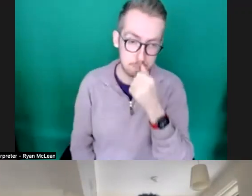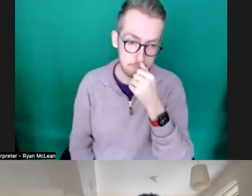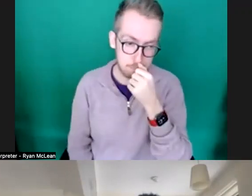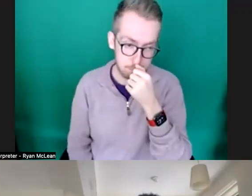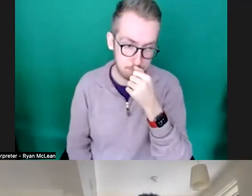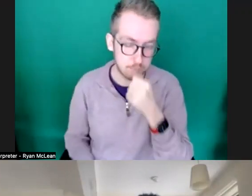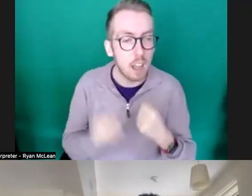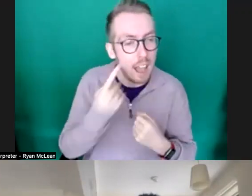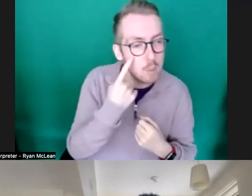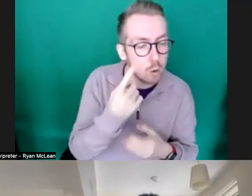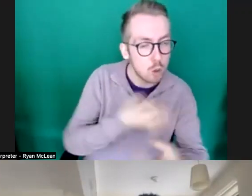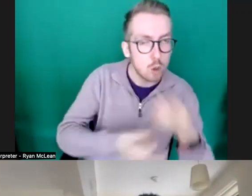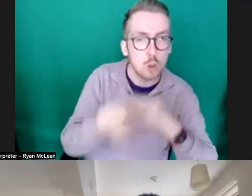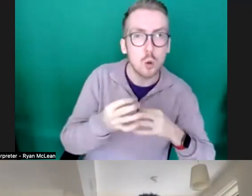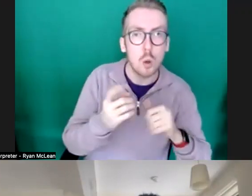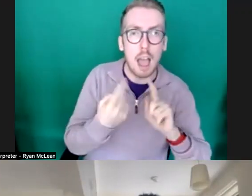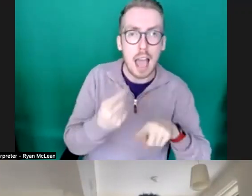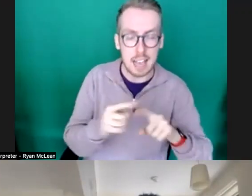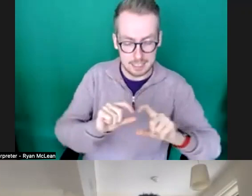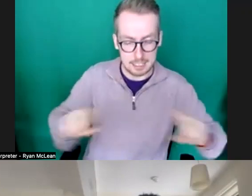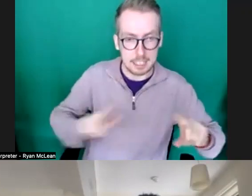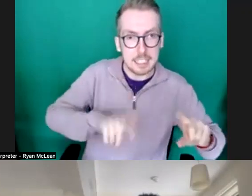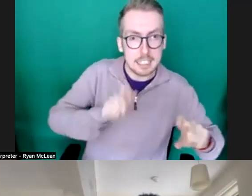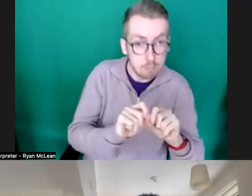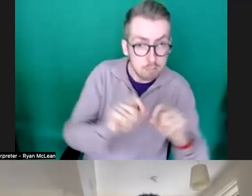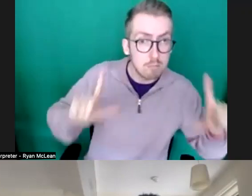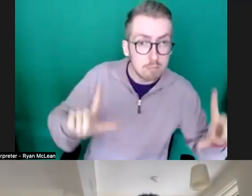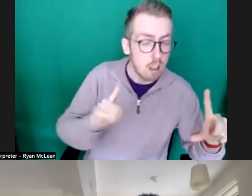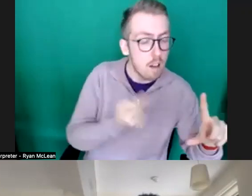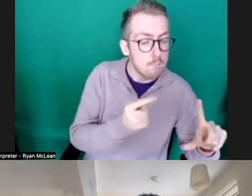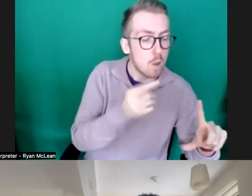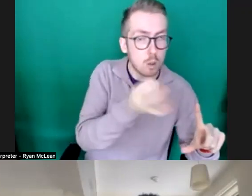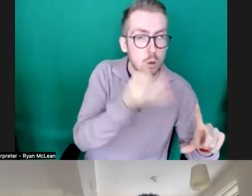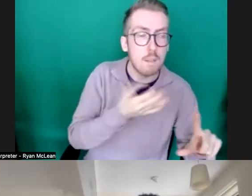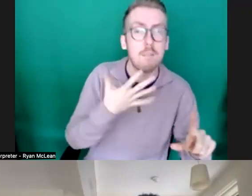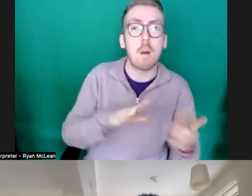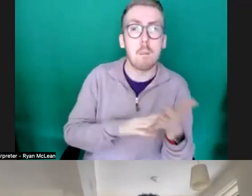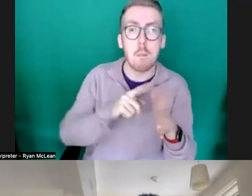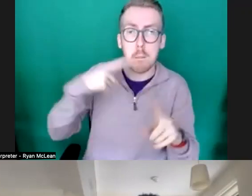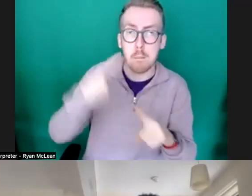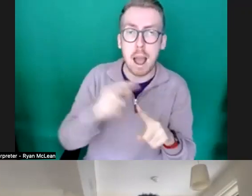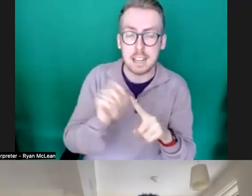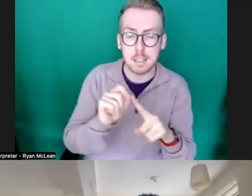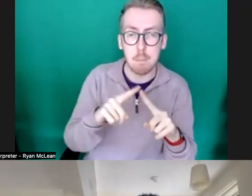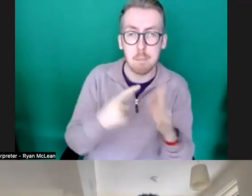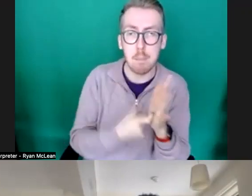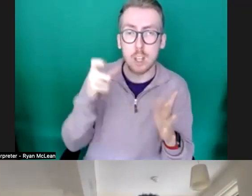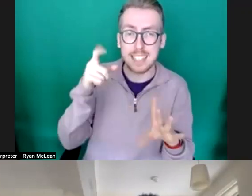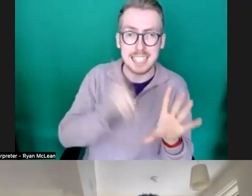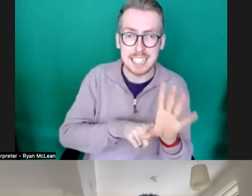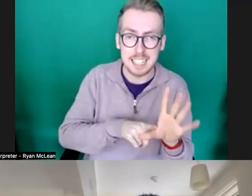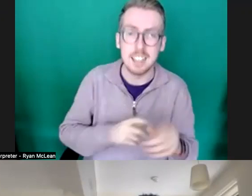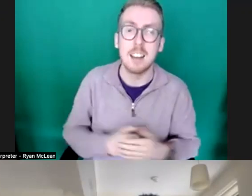the q a now and first question that we have here is from max percy and who's asking what